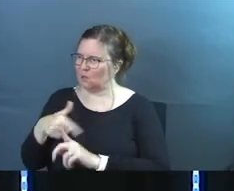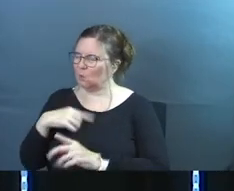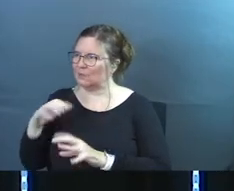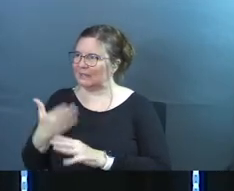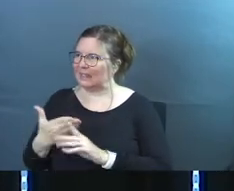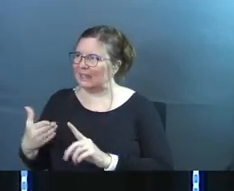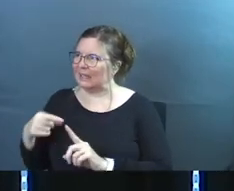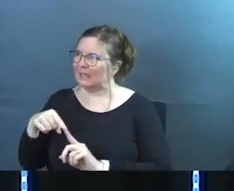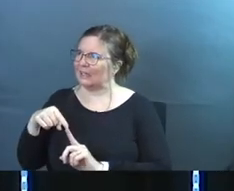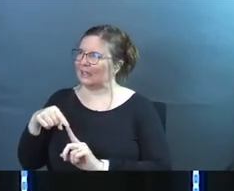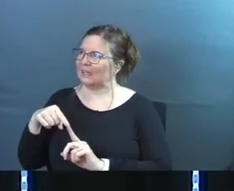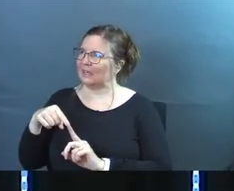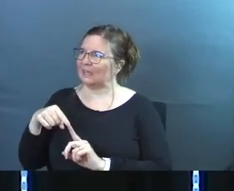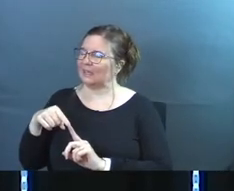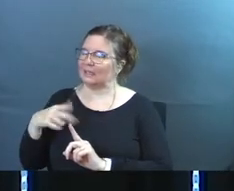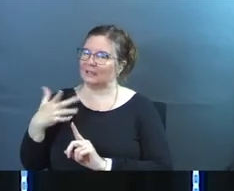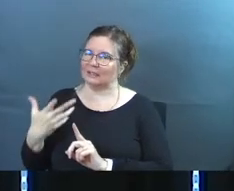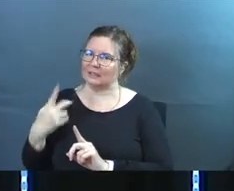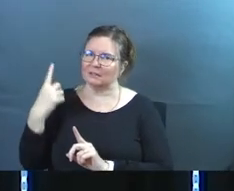who did the thing